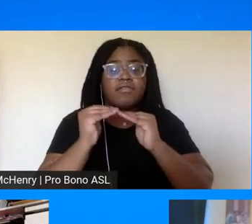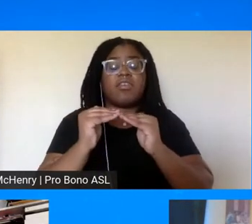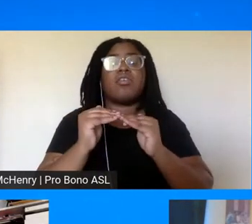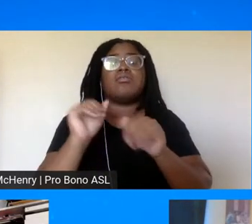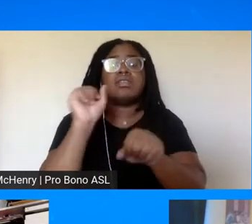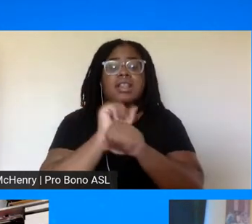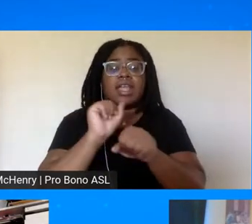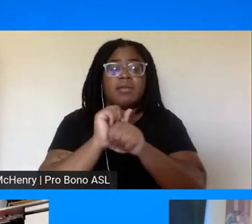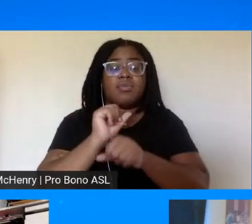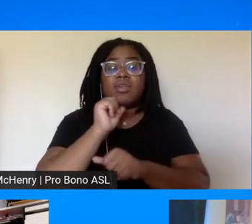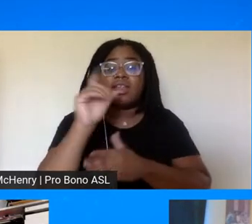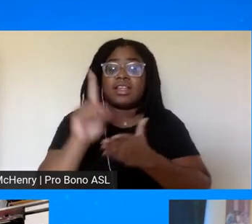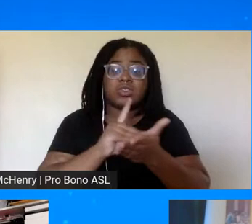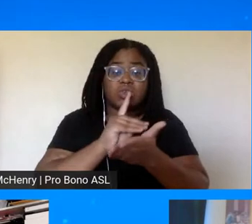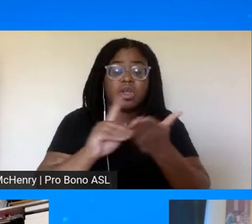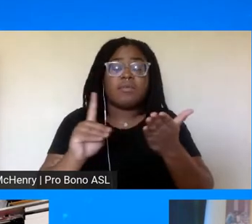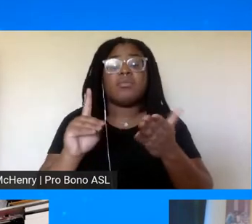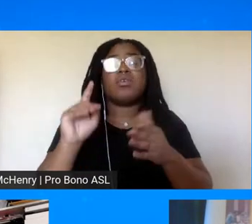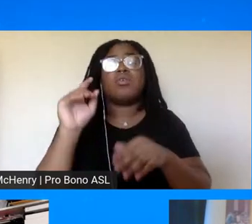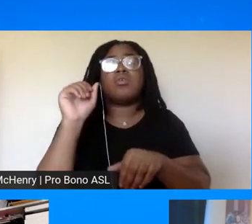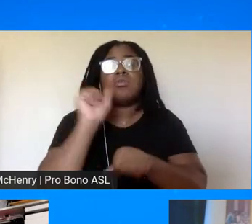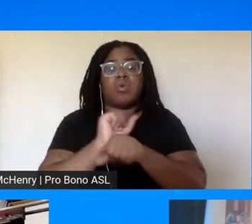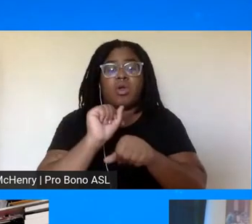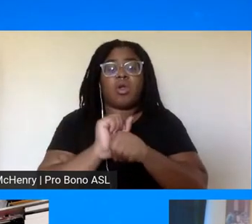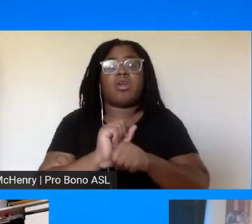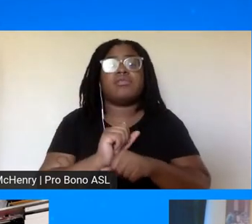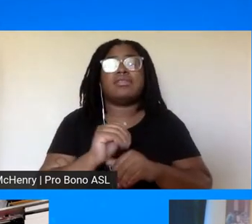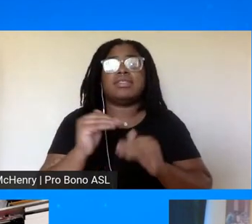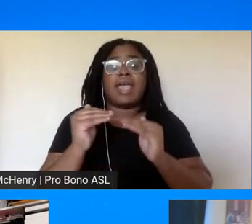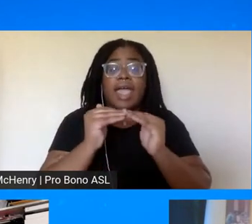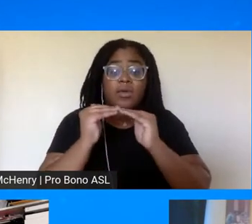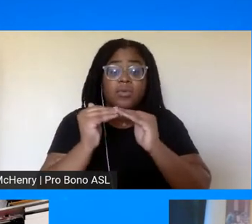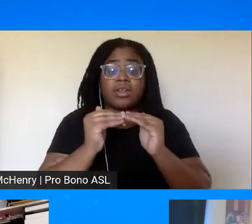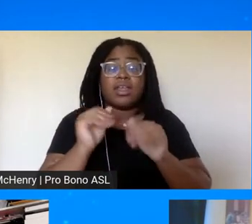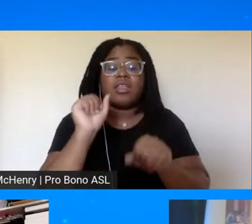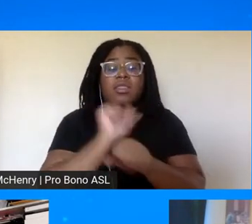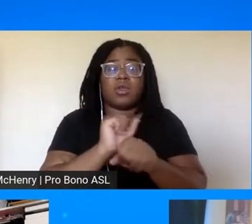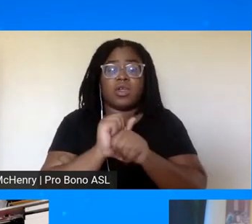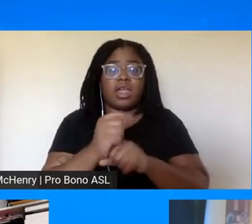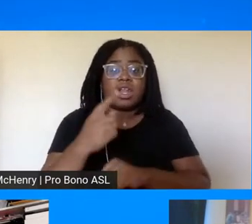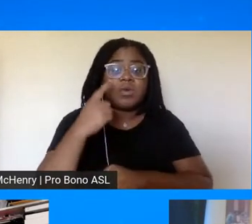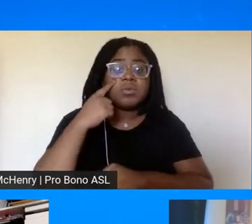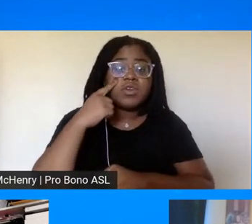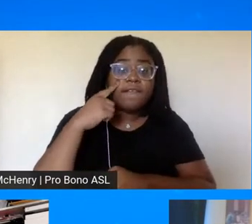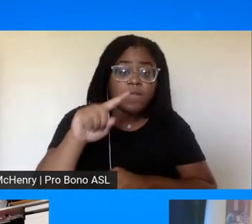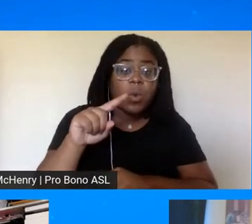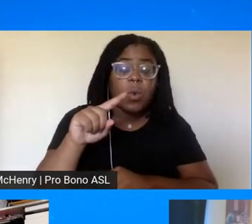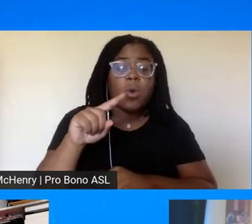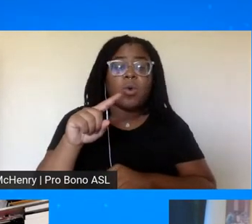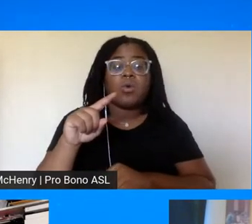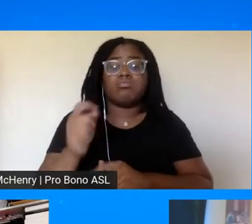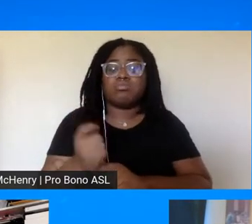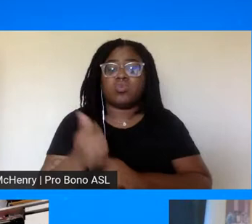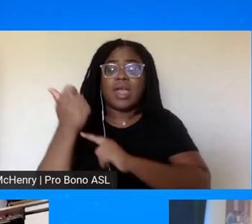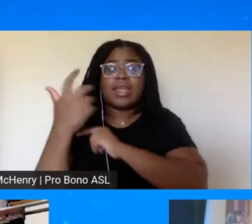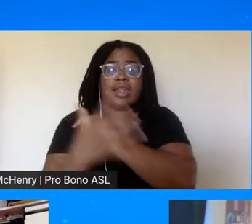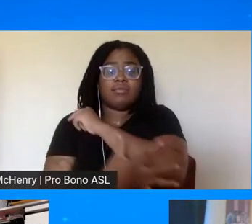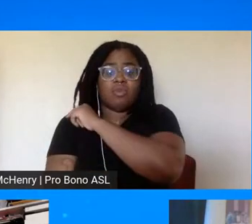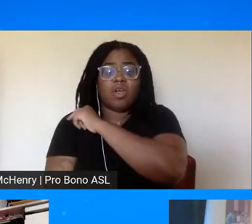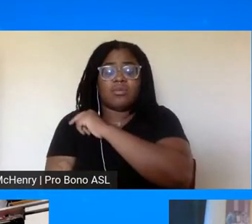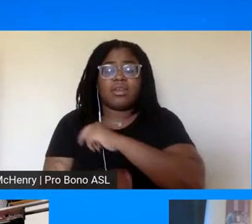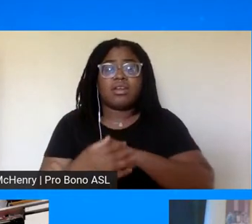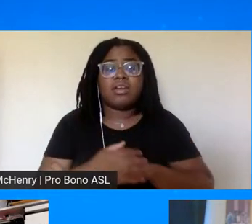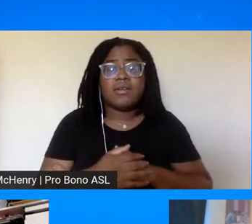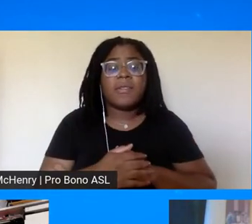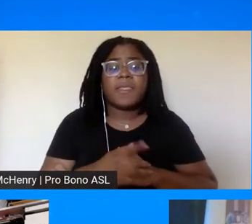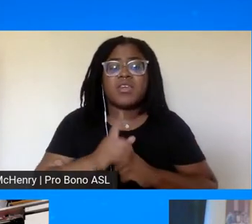labor equity in the workplace but he was for eradicating poverty and so he was looking